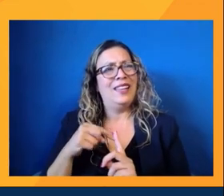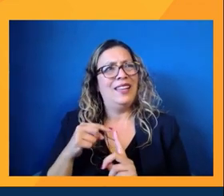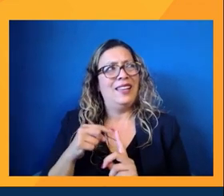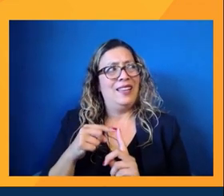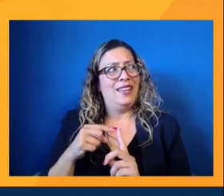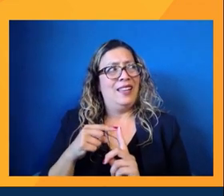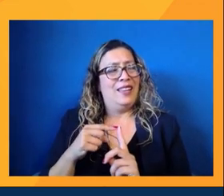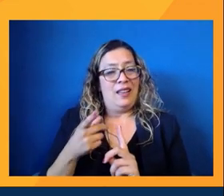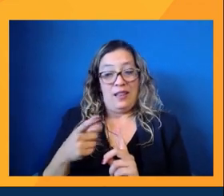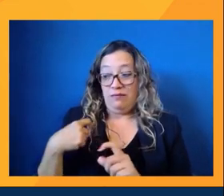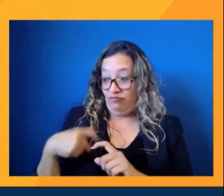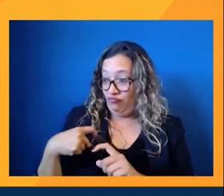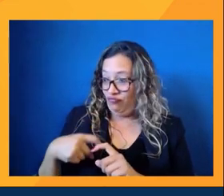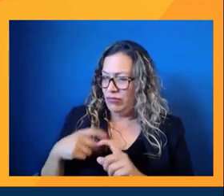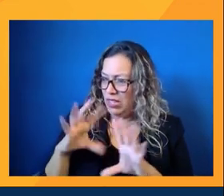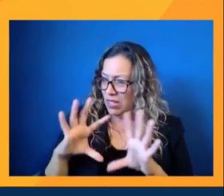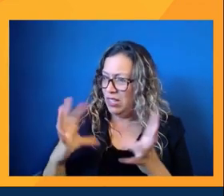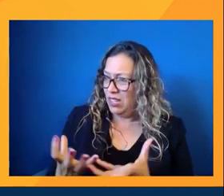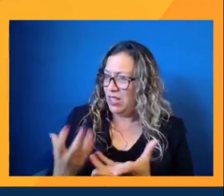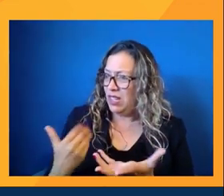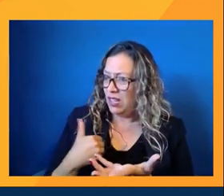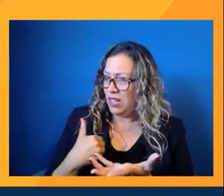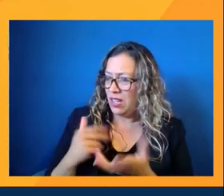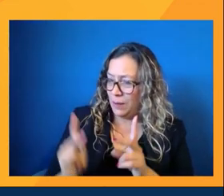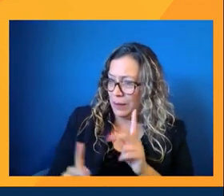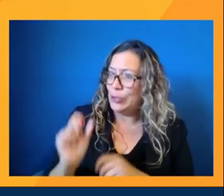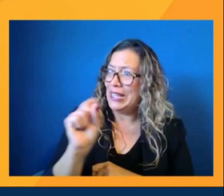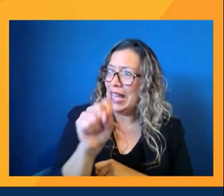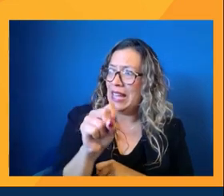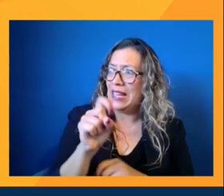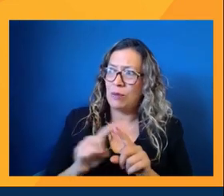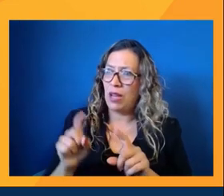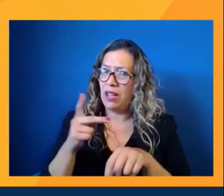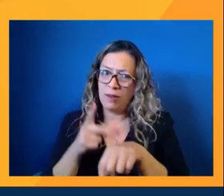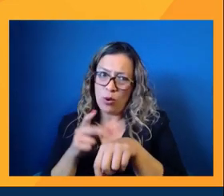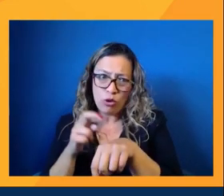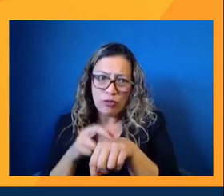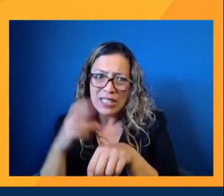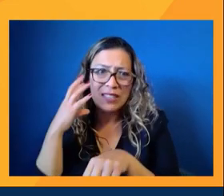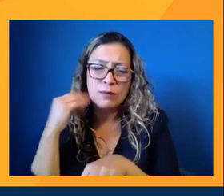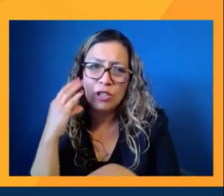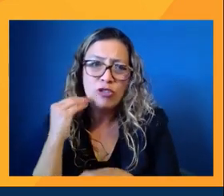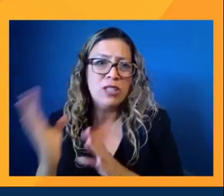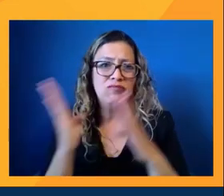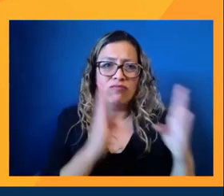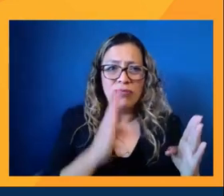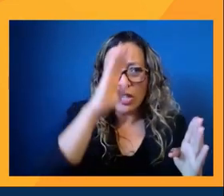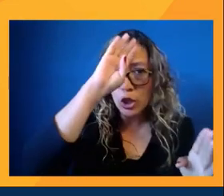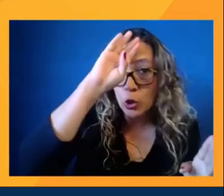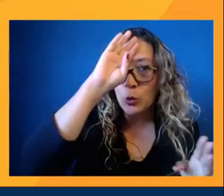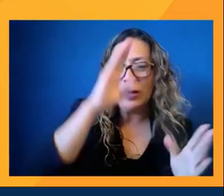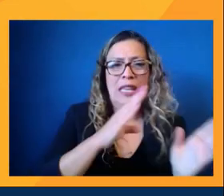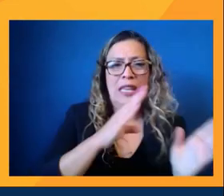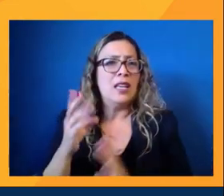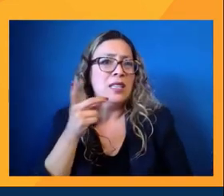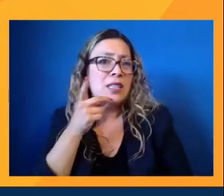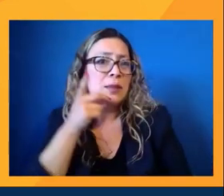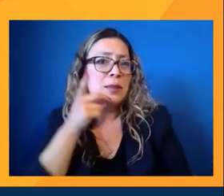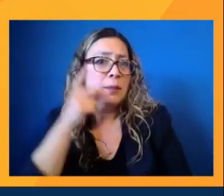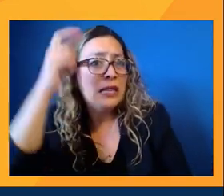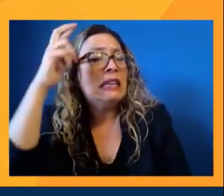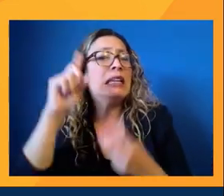Latinos as a whole, we are a people. But a Puerto Rican versus a Cuban versus a Dominican or Mexican American,